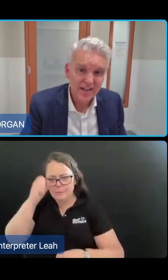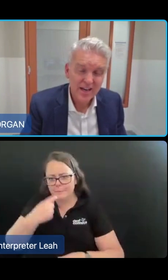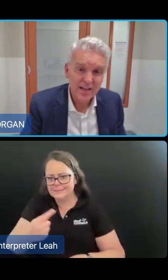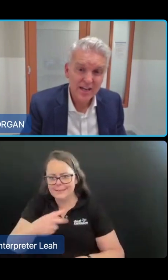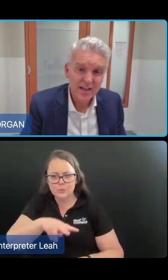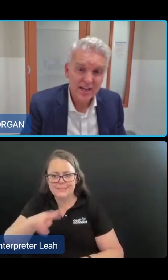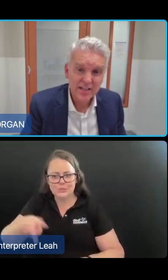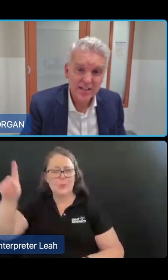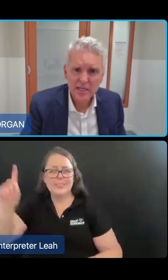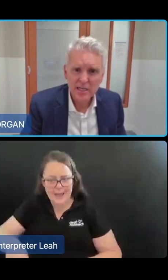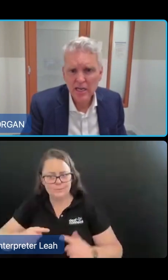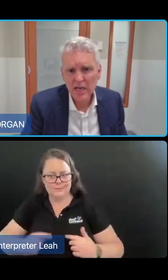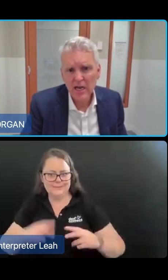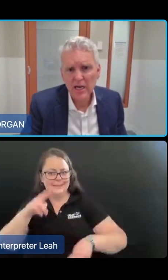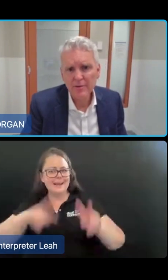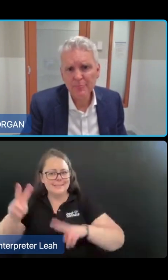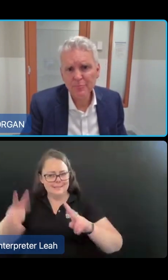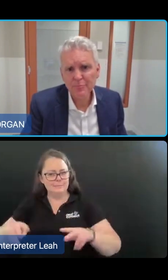The median age was 80.